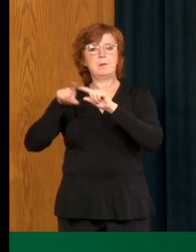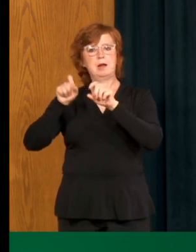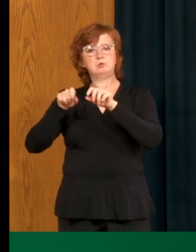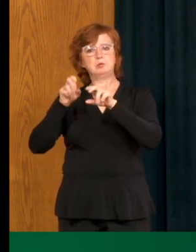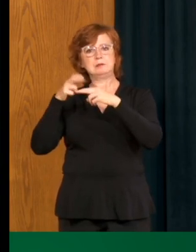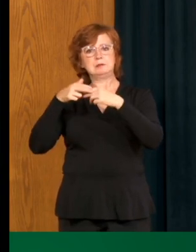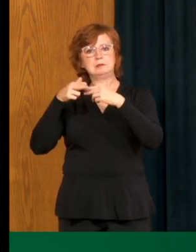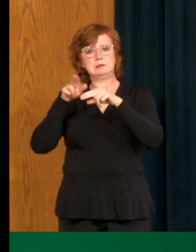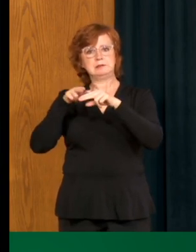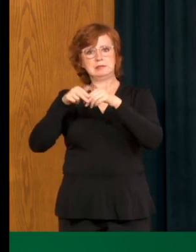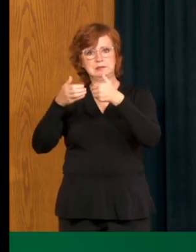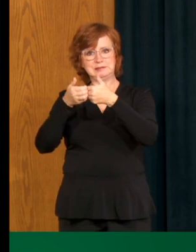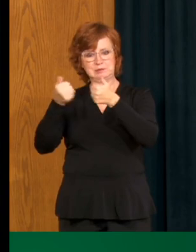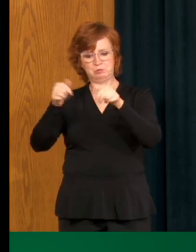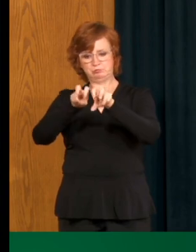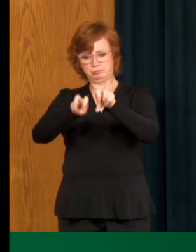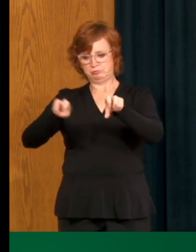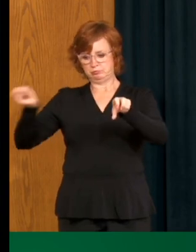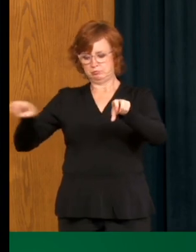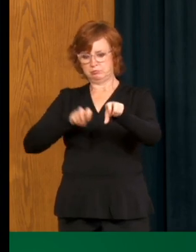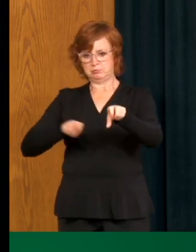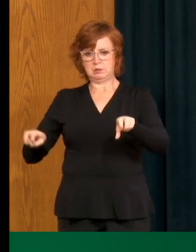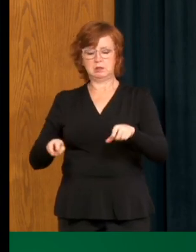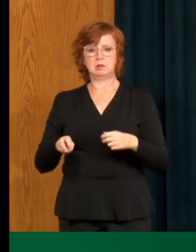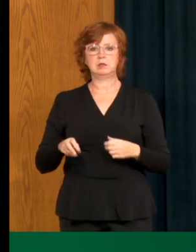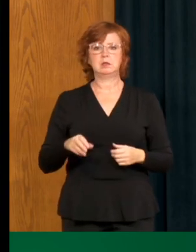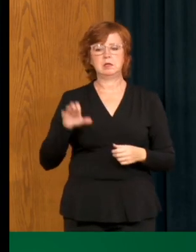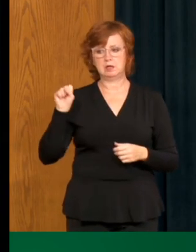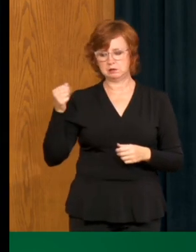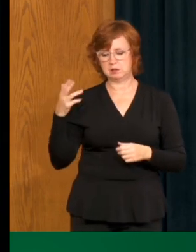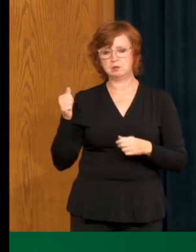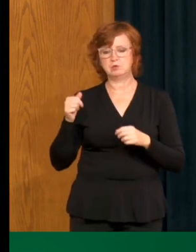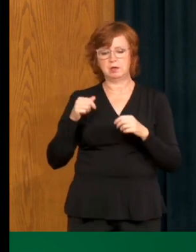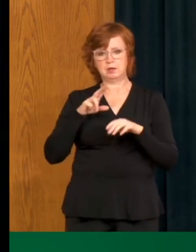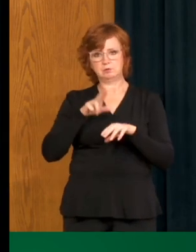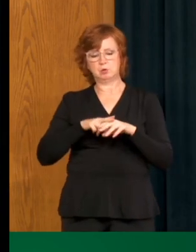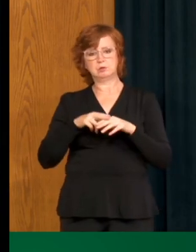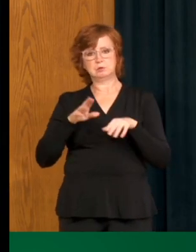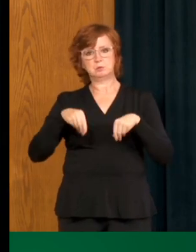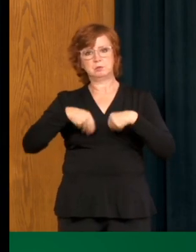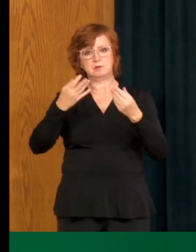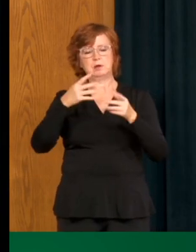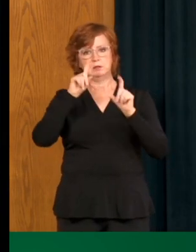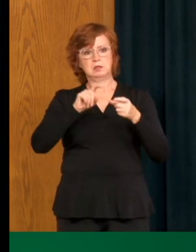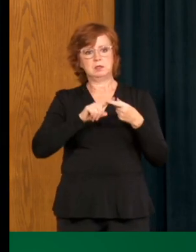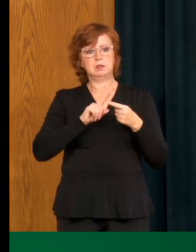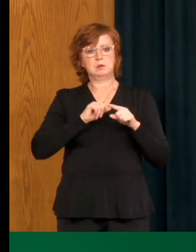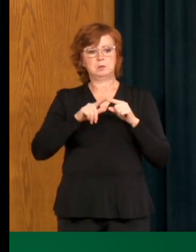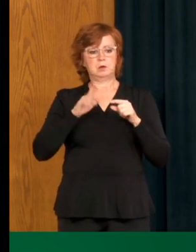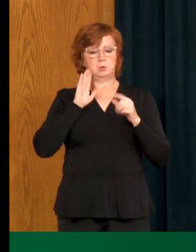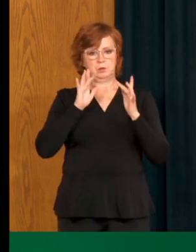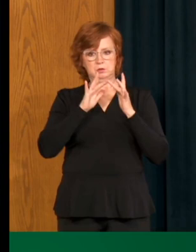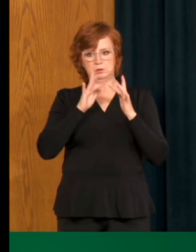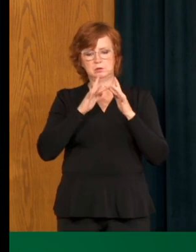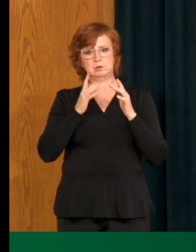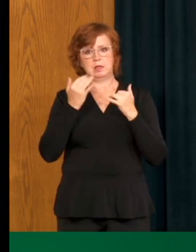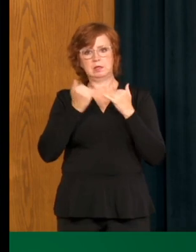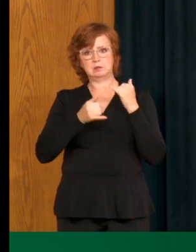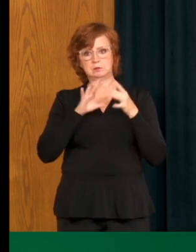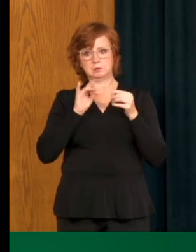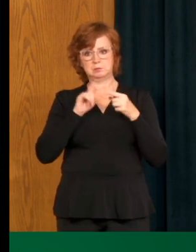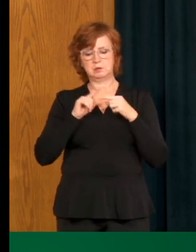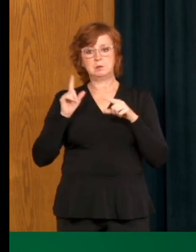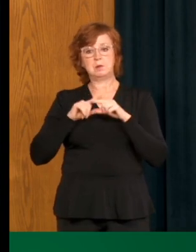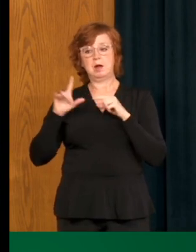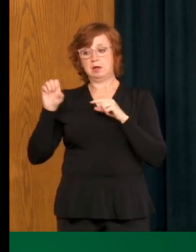for testing, but I would just close with this. The outreach that will be led by the Minister of Rural and Rural Health to all 80